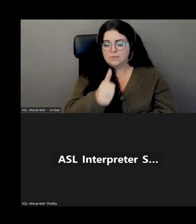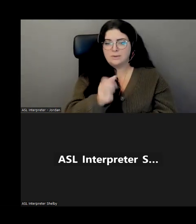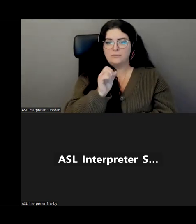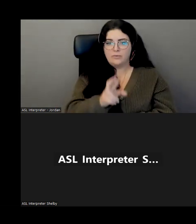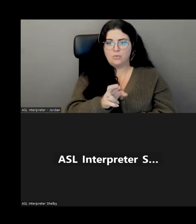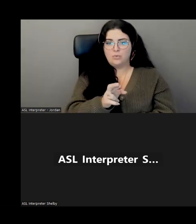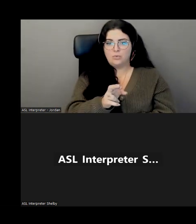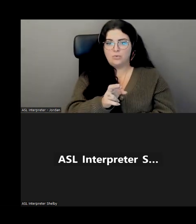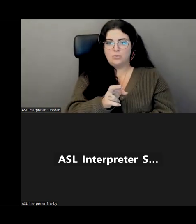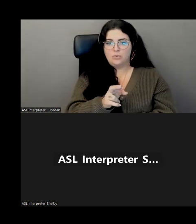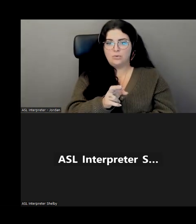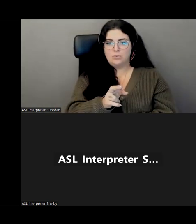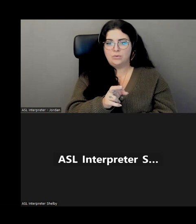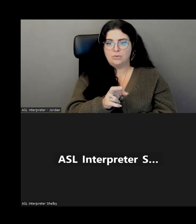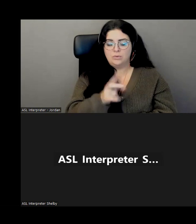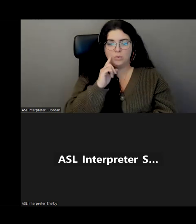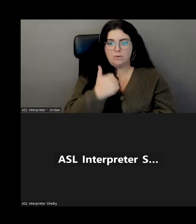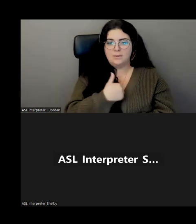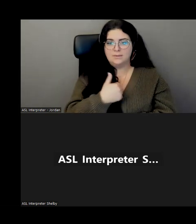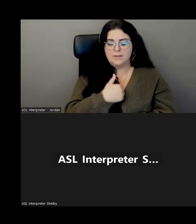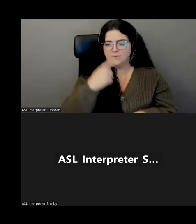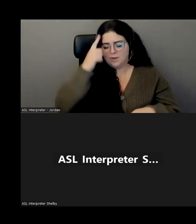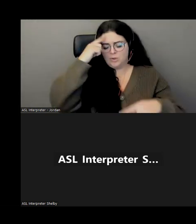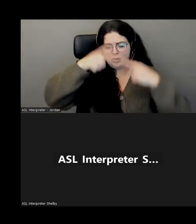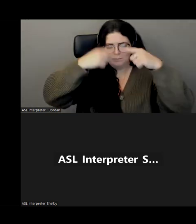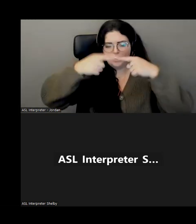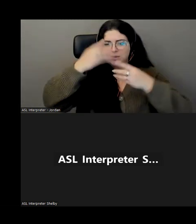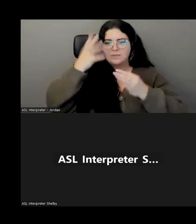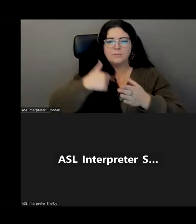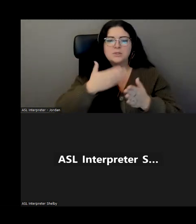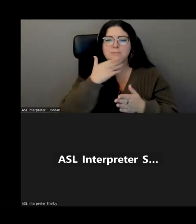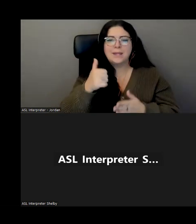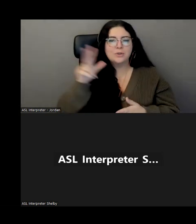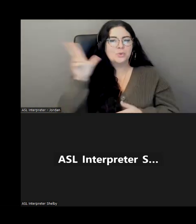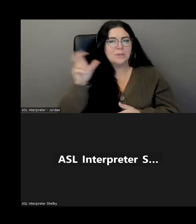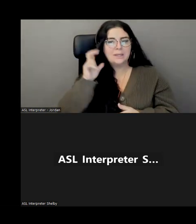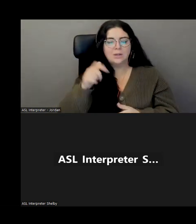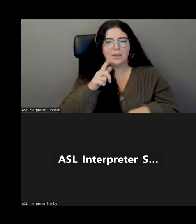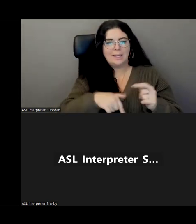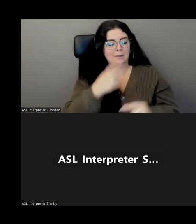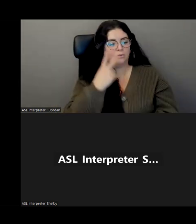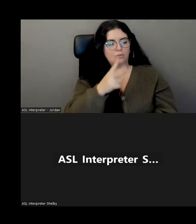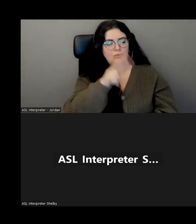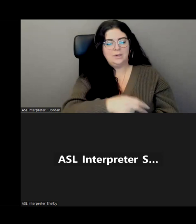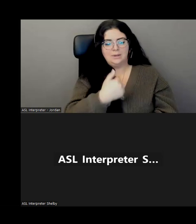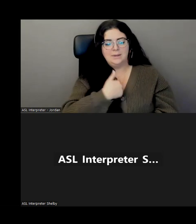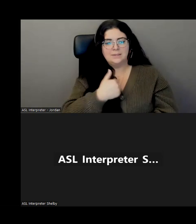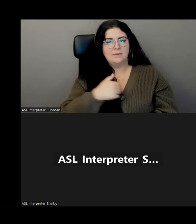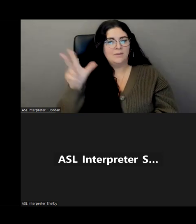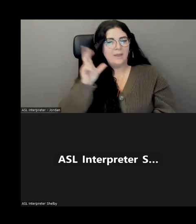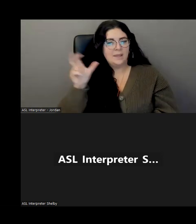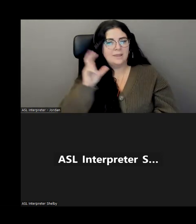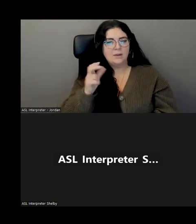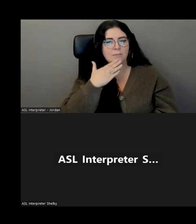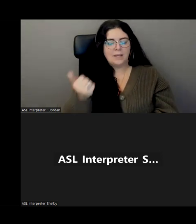you, like me, just process information verbally better than you do visually or maybe you have